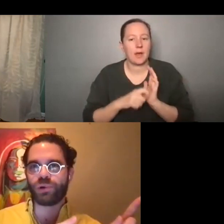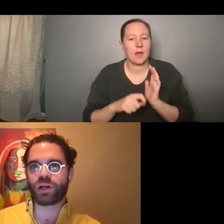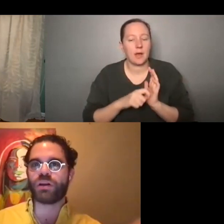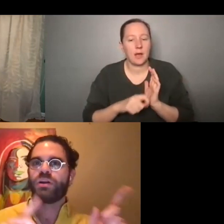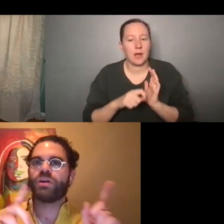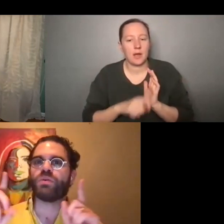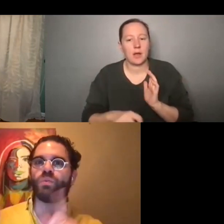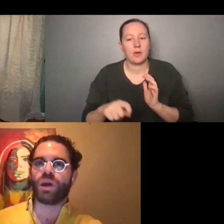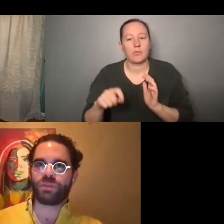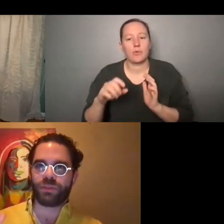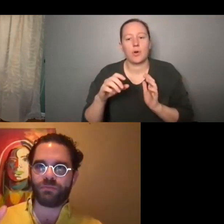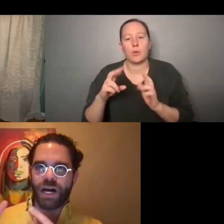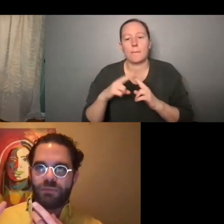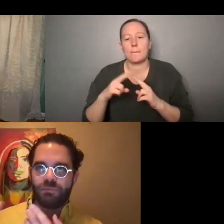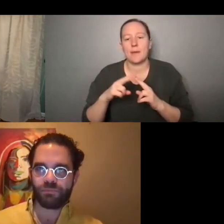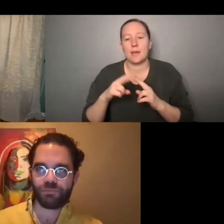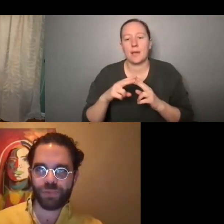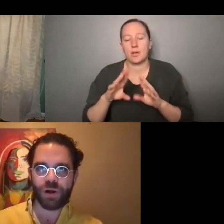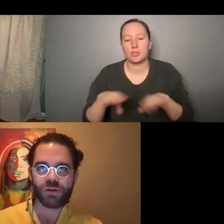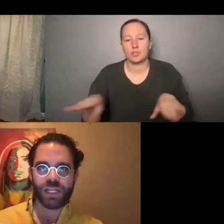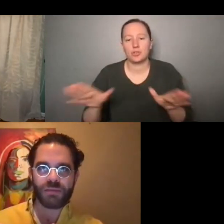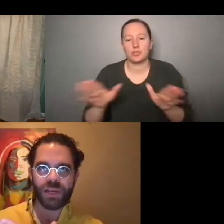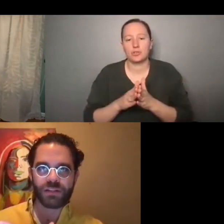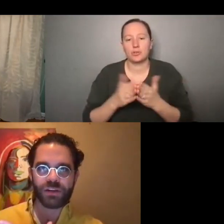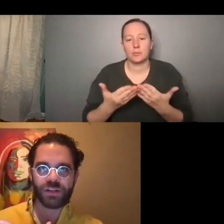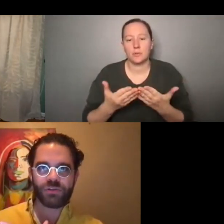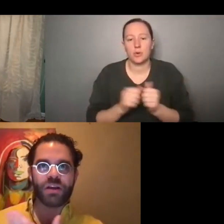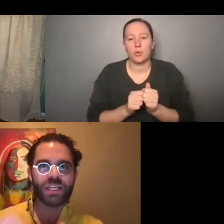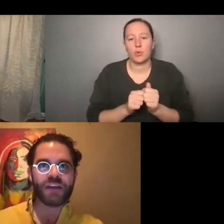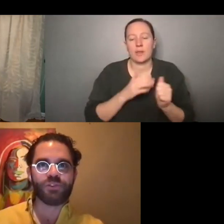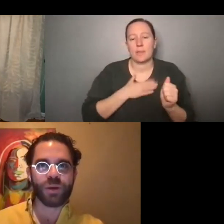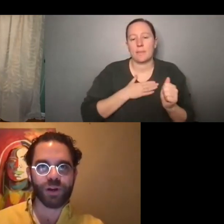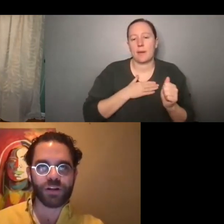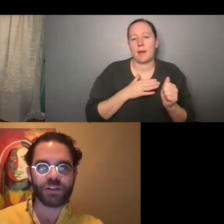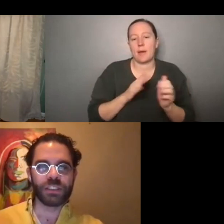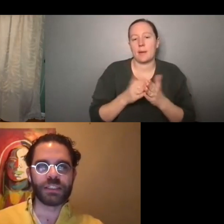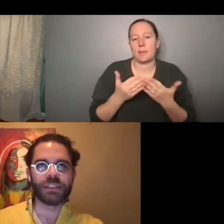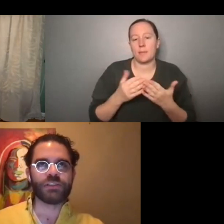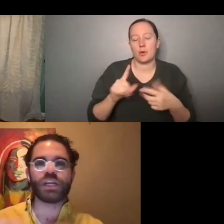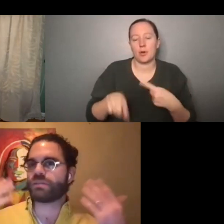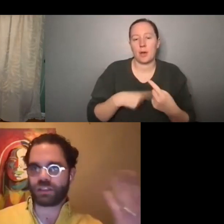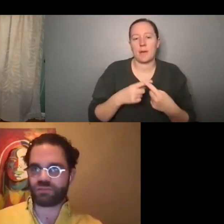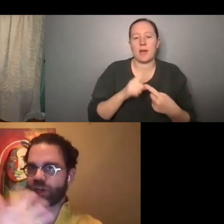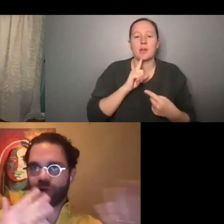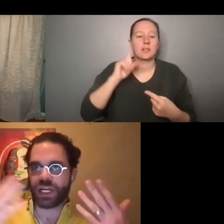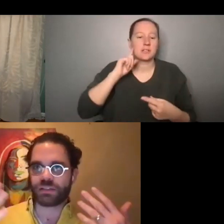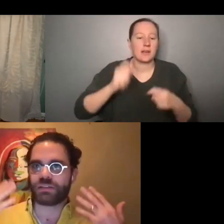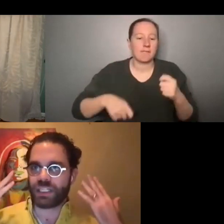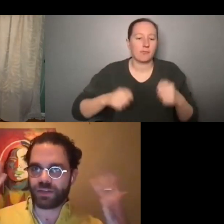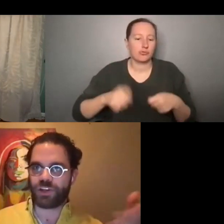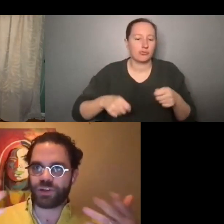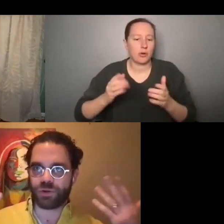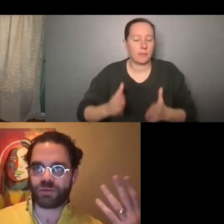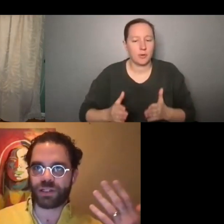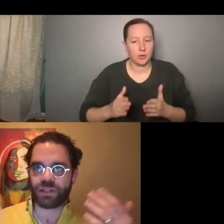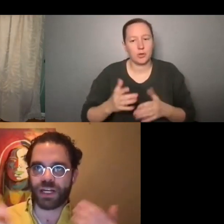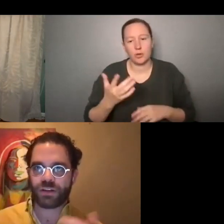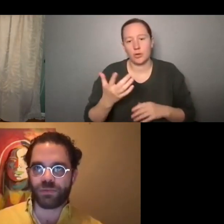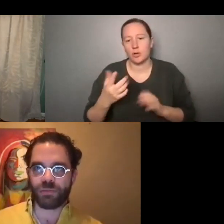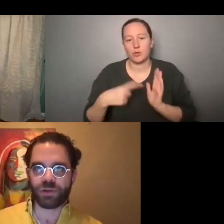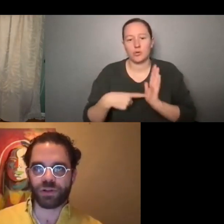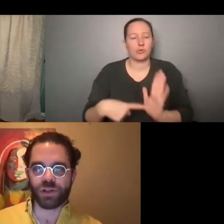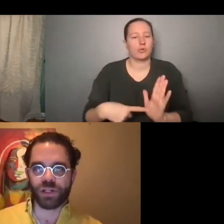children's book with my proposed animated series around a deaf drummer just to showcase and give a visual